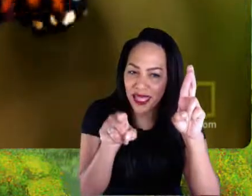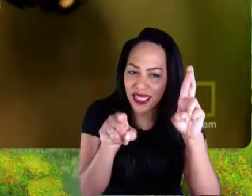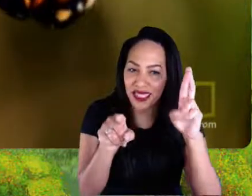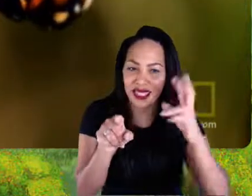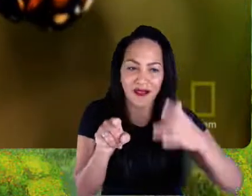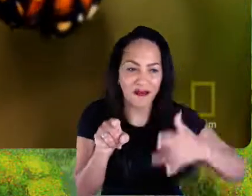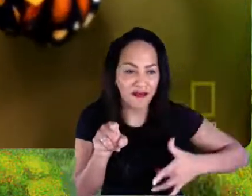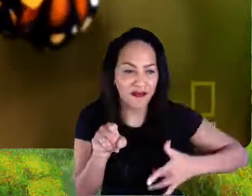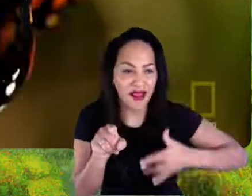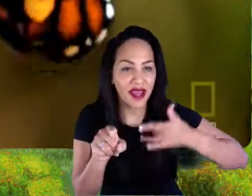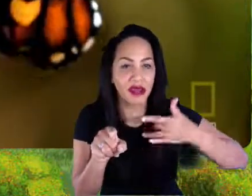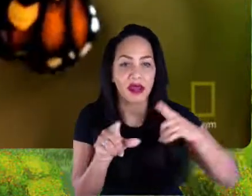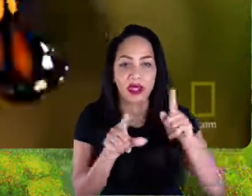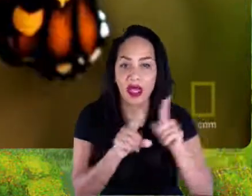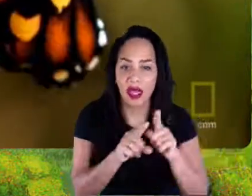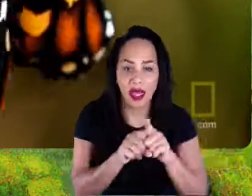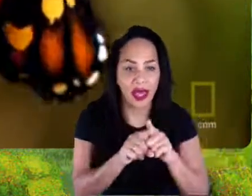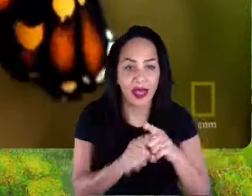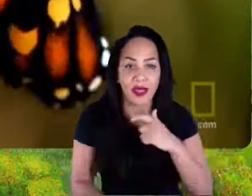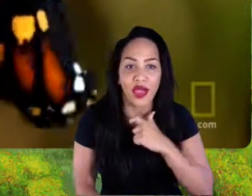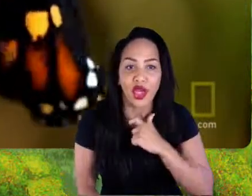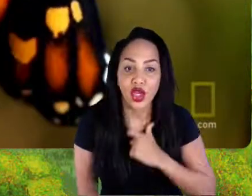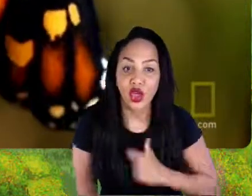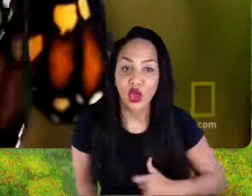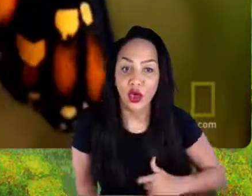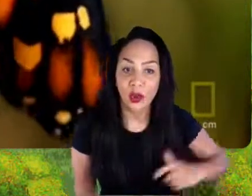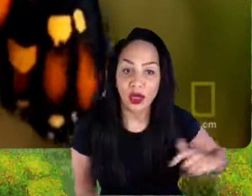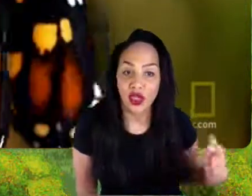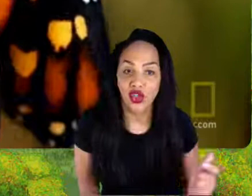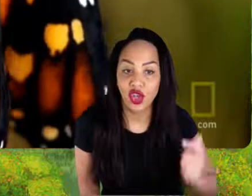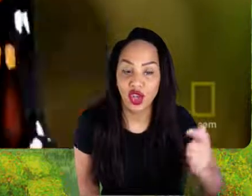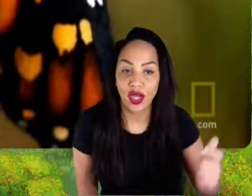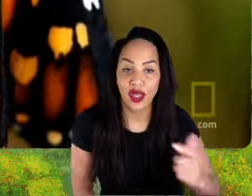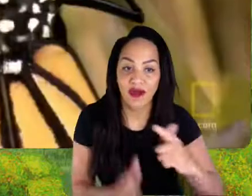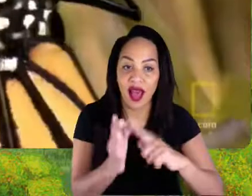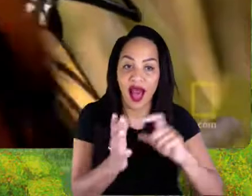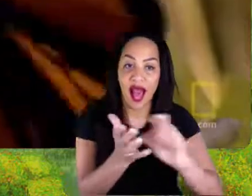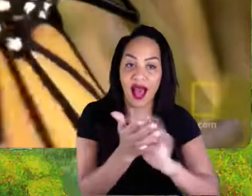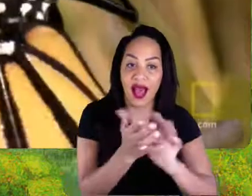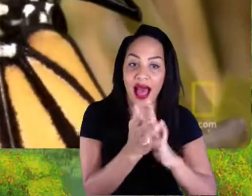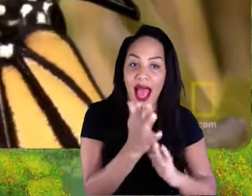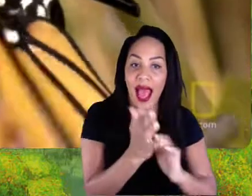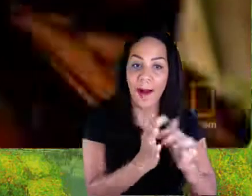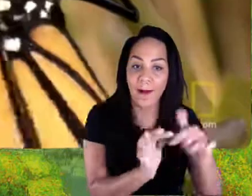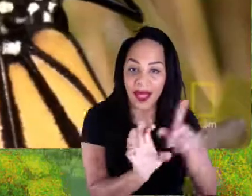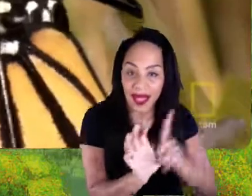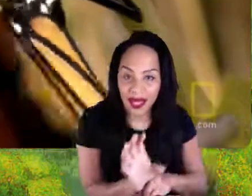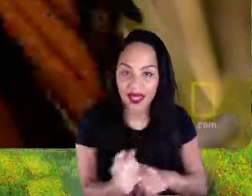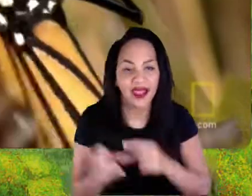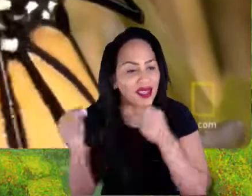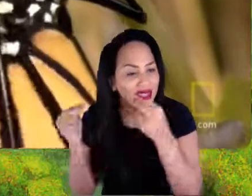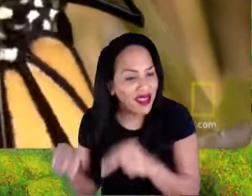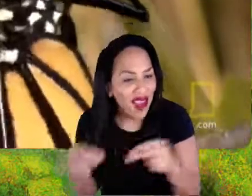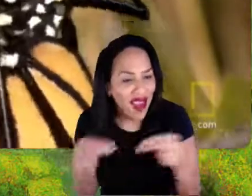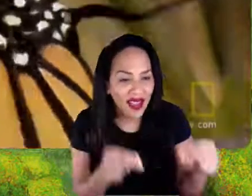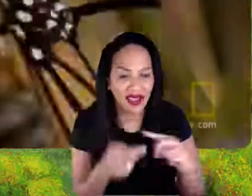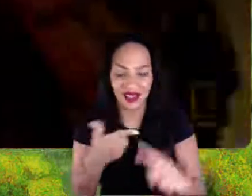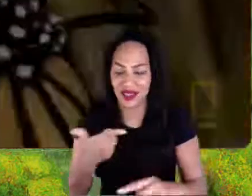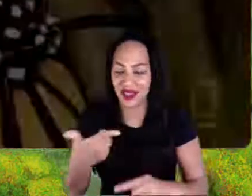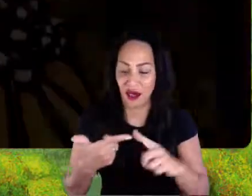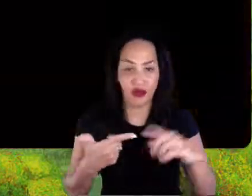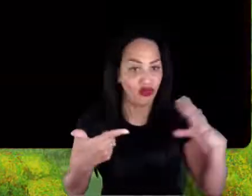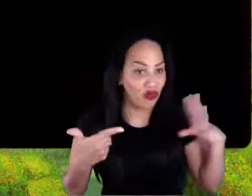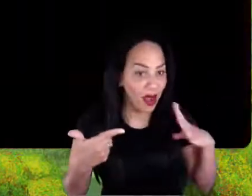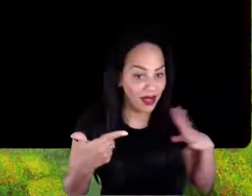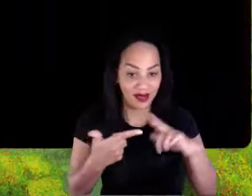And for me, that's what dance, rest and play